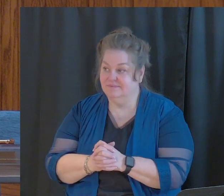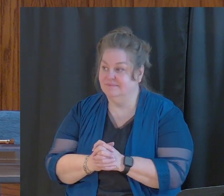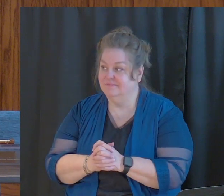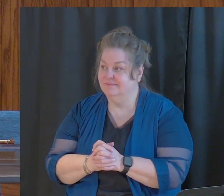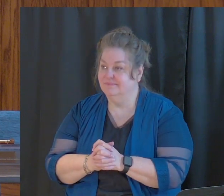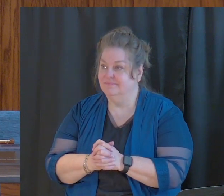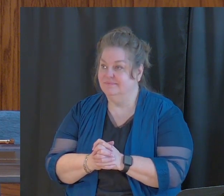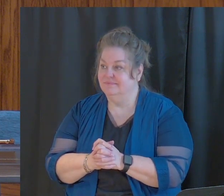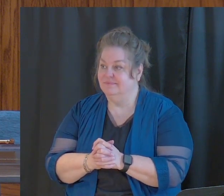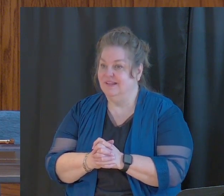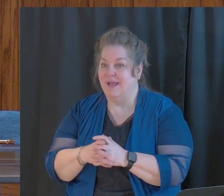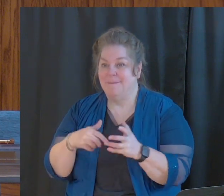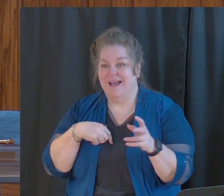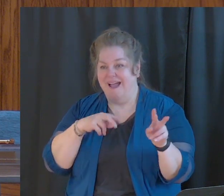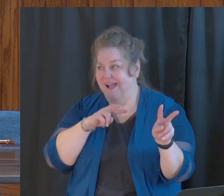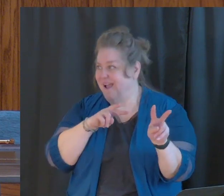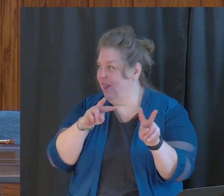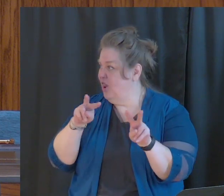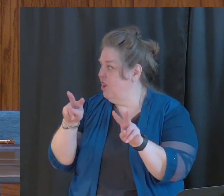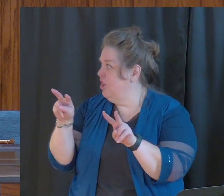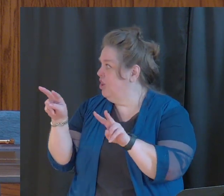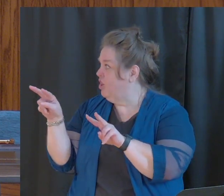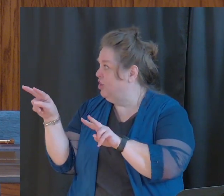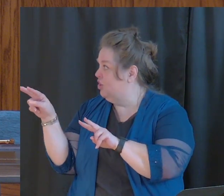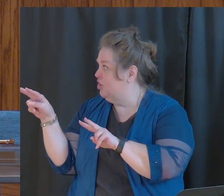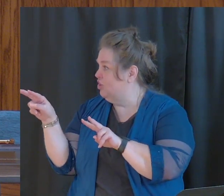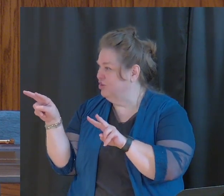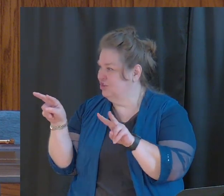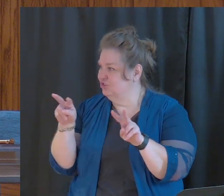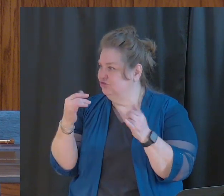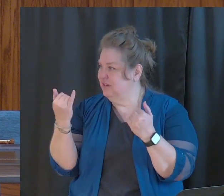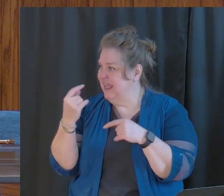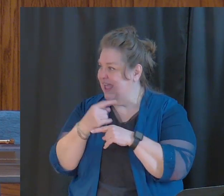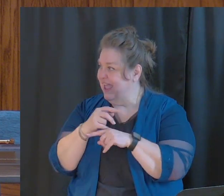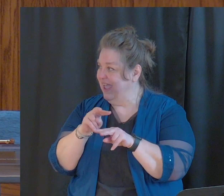But I can look around this sanctuary today